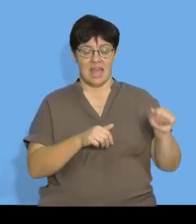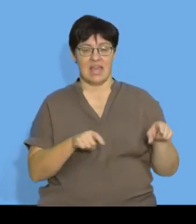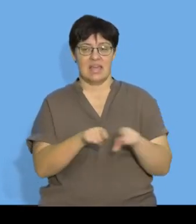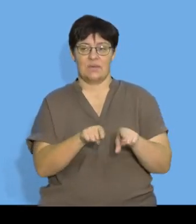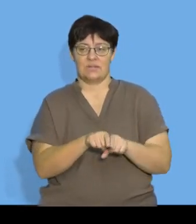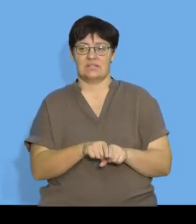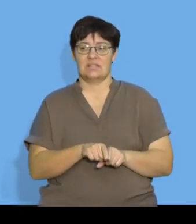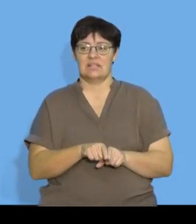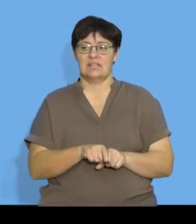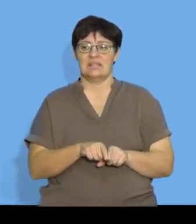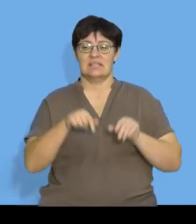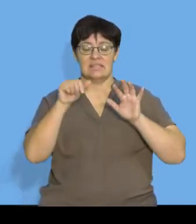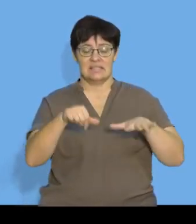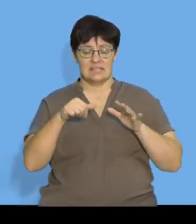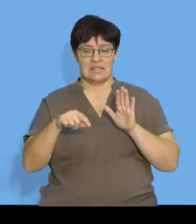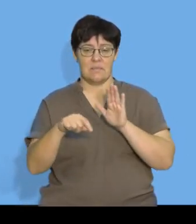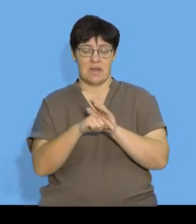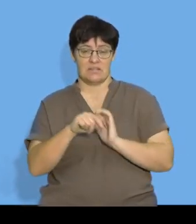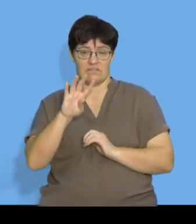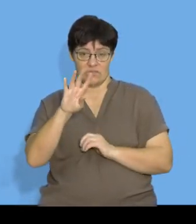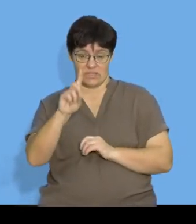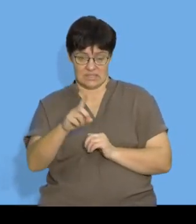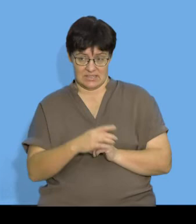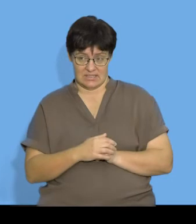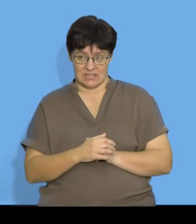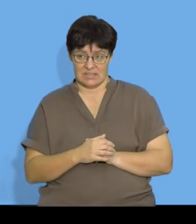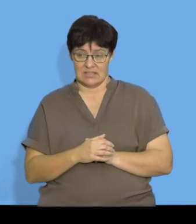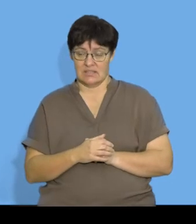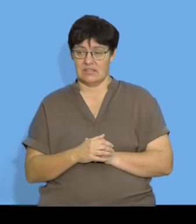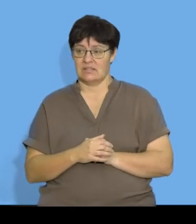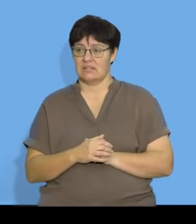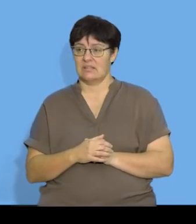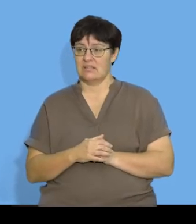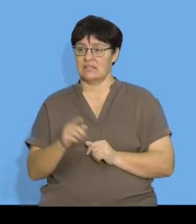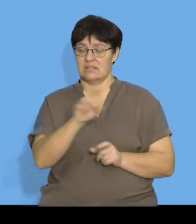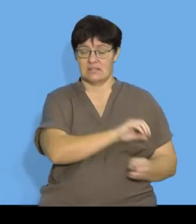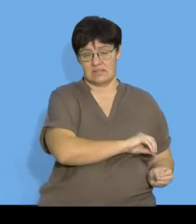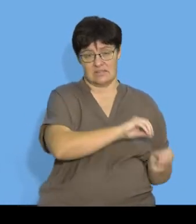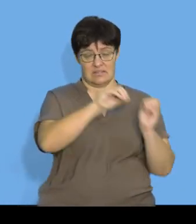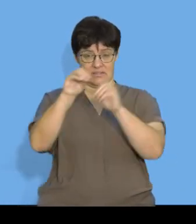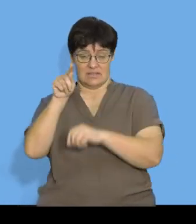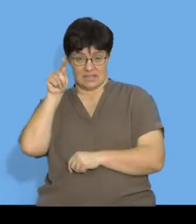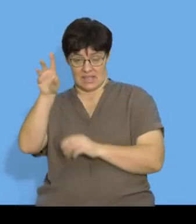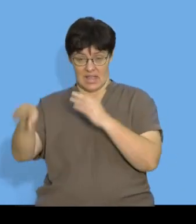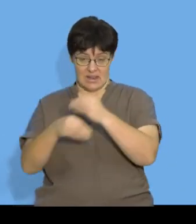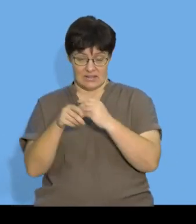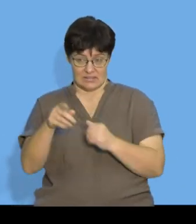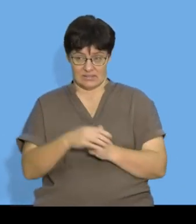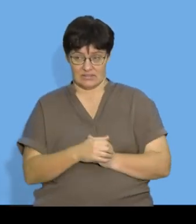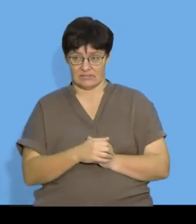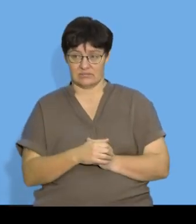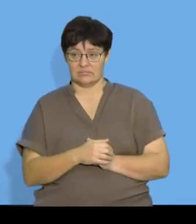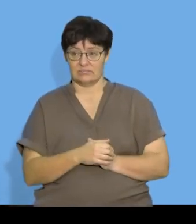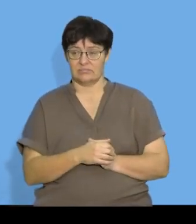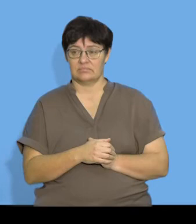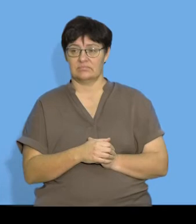minus 4 D I'm then going to substitute this across over here so what I have for my